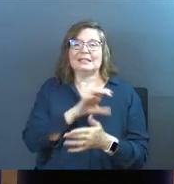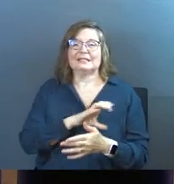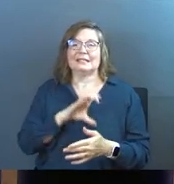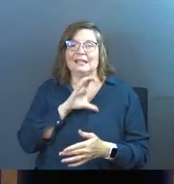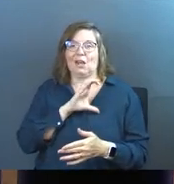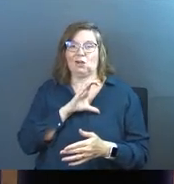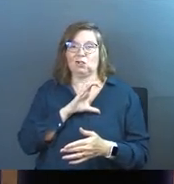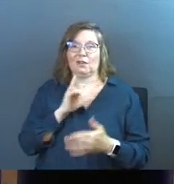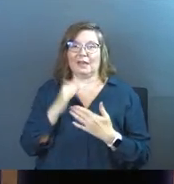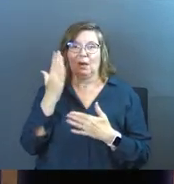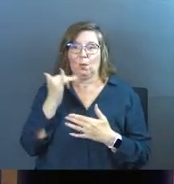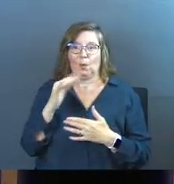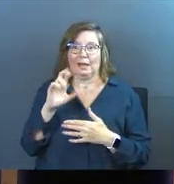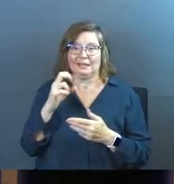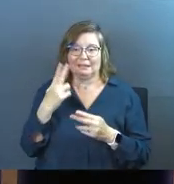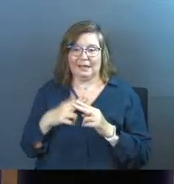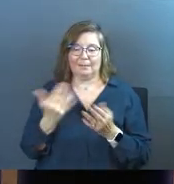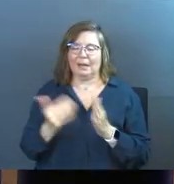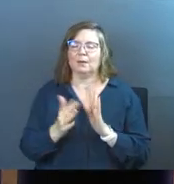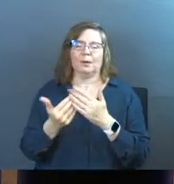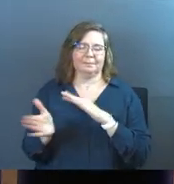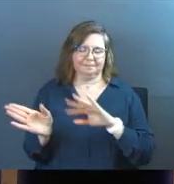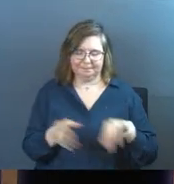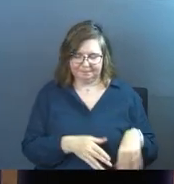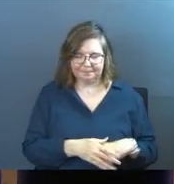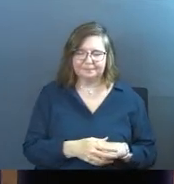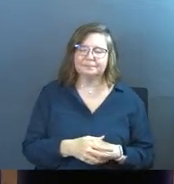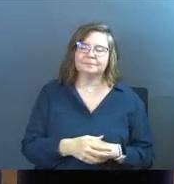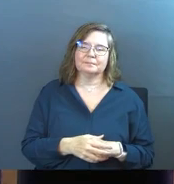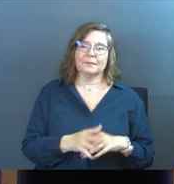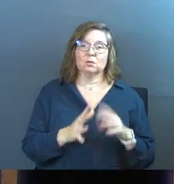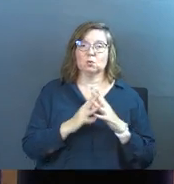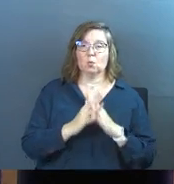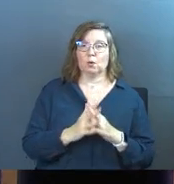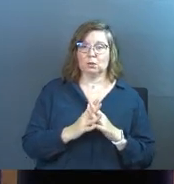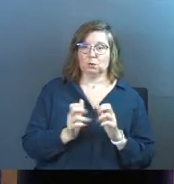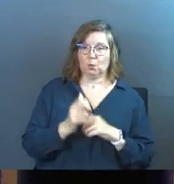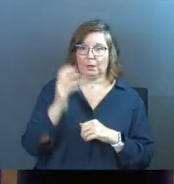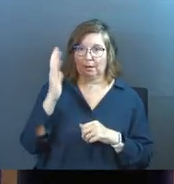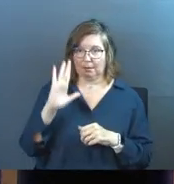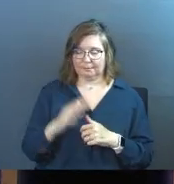character. That's why he renamed him. Anyway, all of that, I wrestled with God.